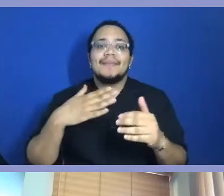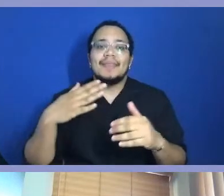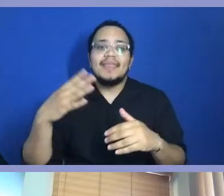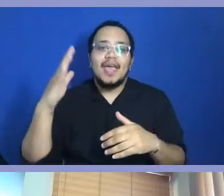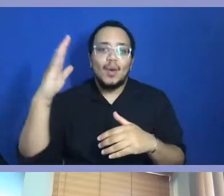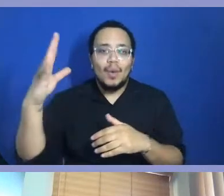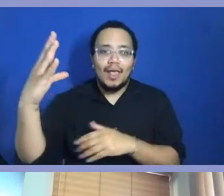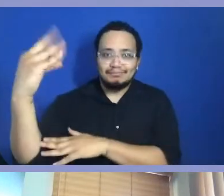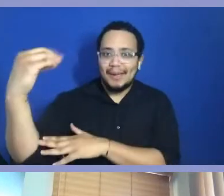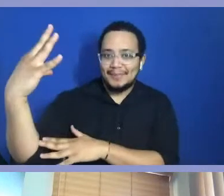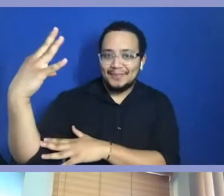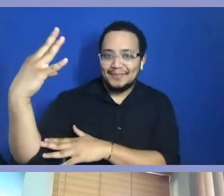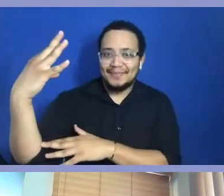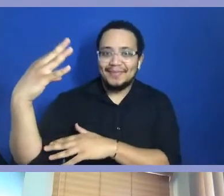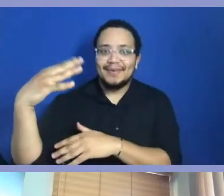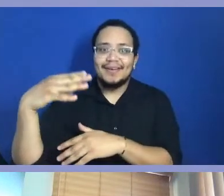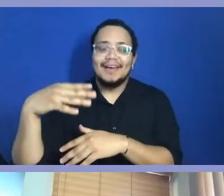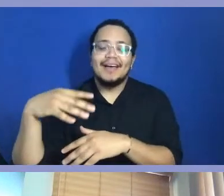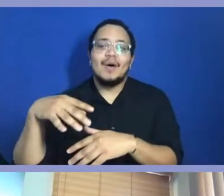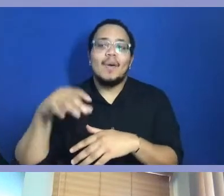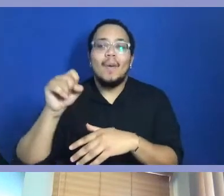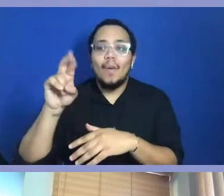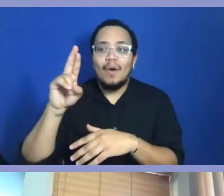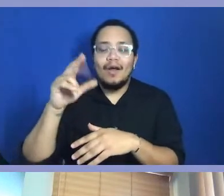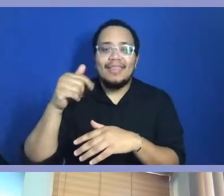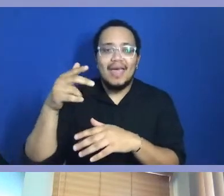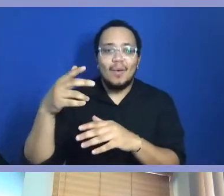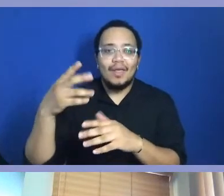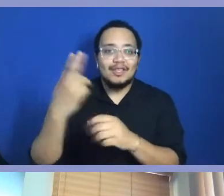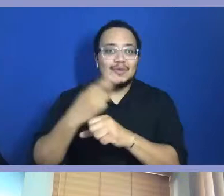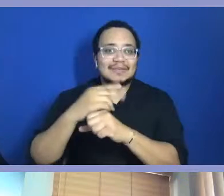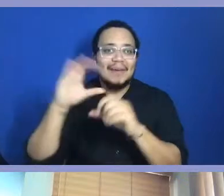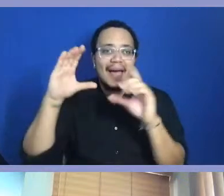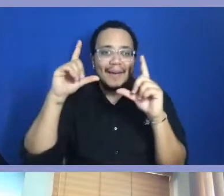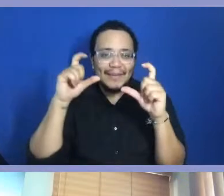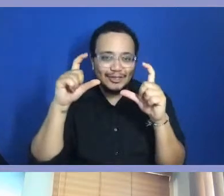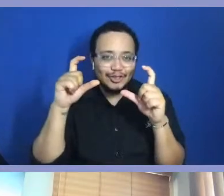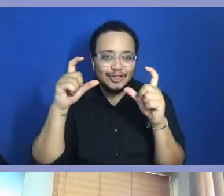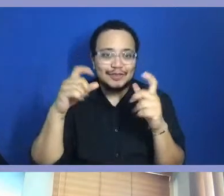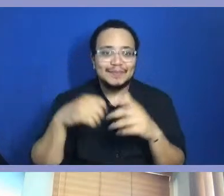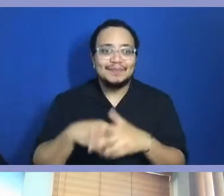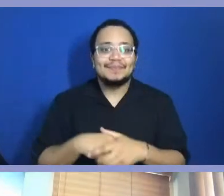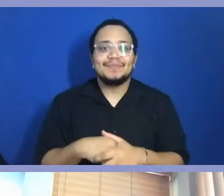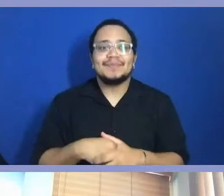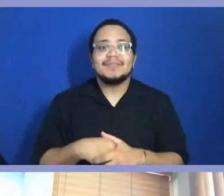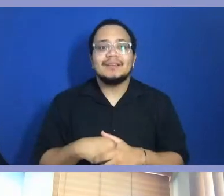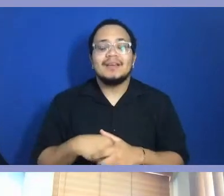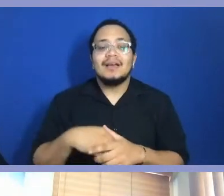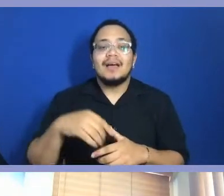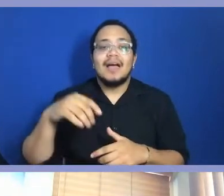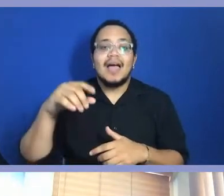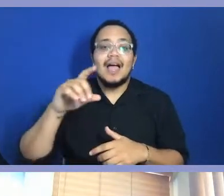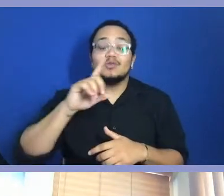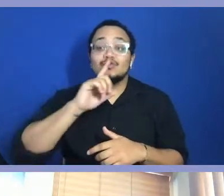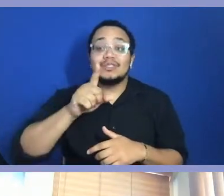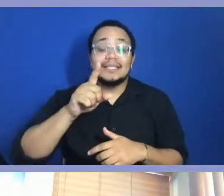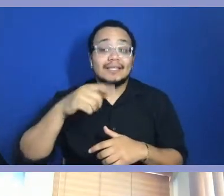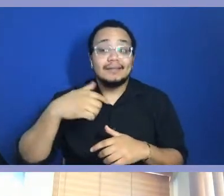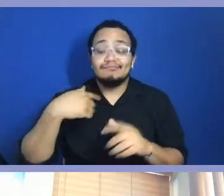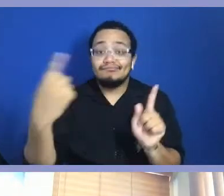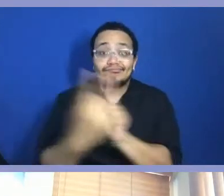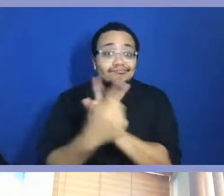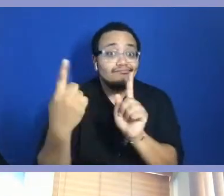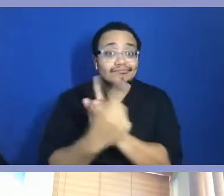a member of Delta Sigma Theta sorority. And believe me, worldwide, all the black photographers I've met through the